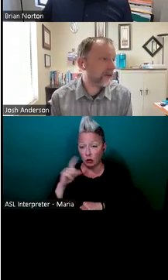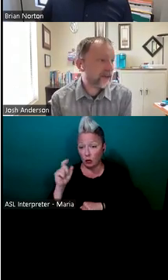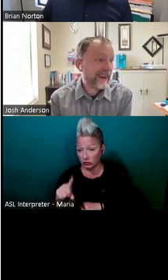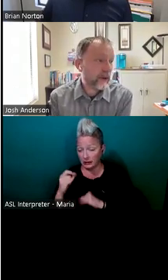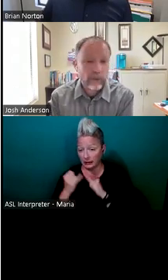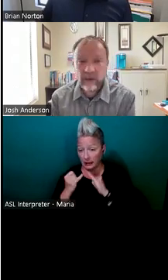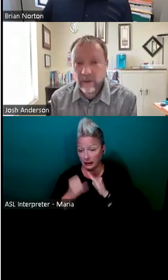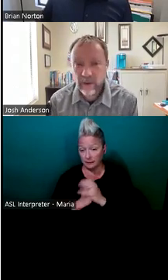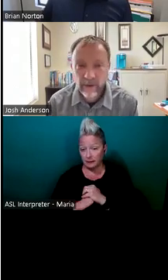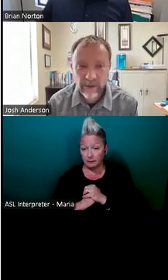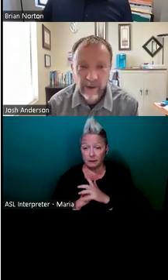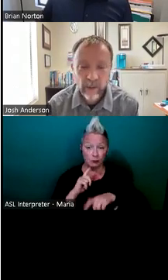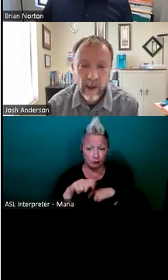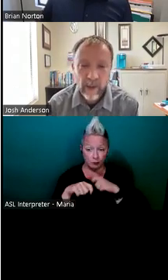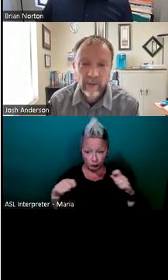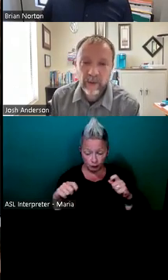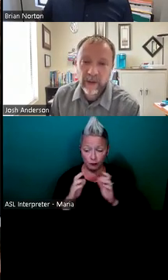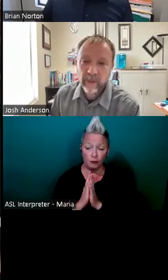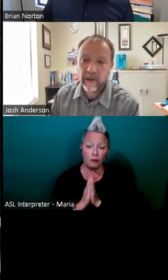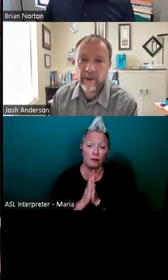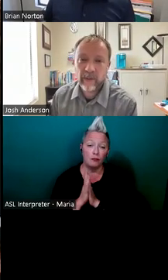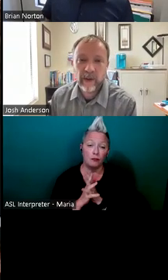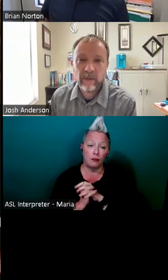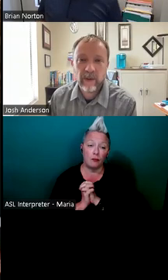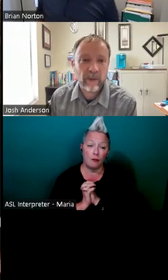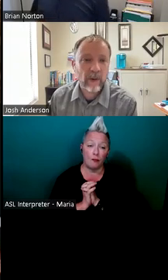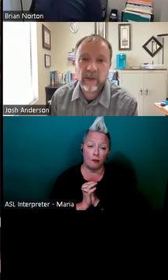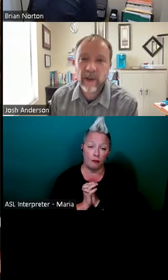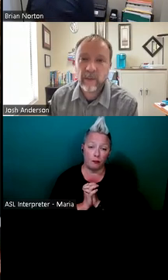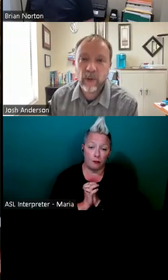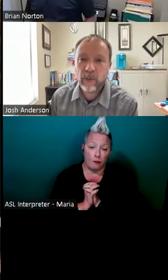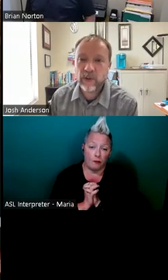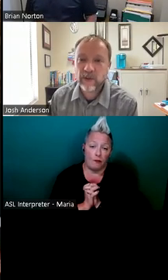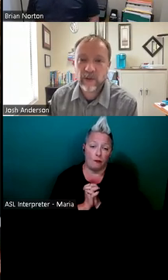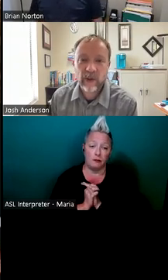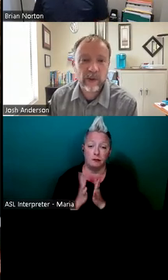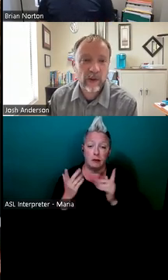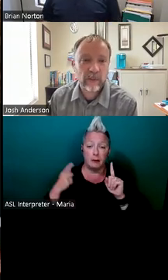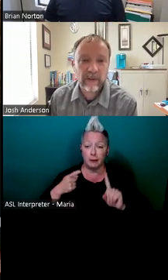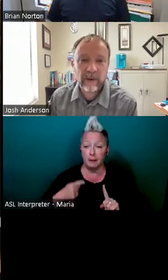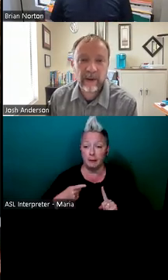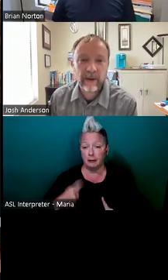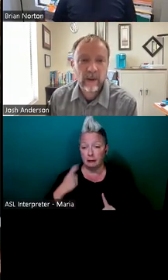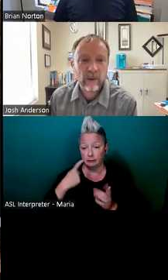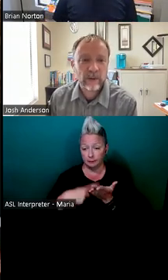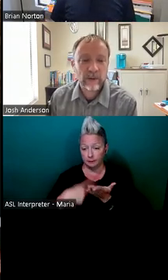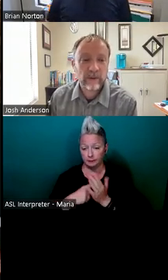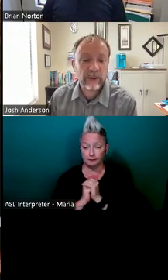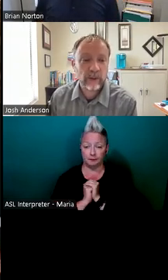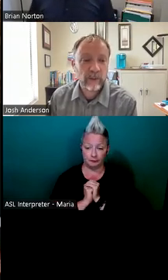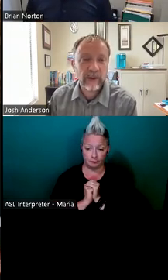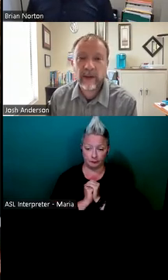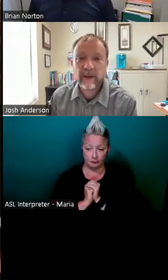uh, just in conclusion to, to kind of wrap everything up and kind of maybe, I don't know, hit the main bullet points of everything we talked about today, which